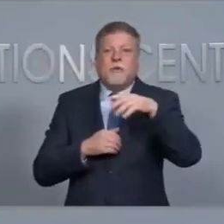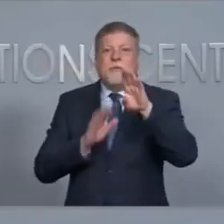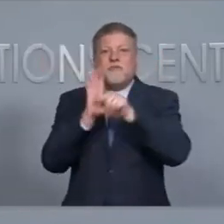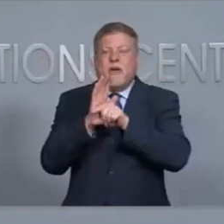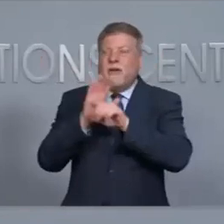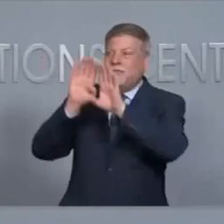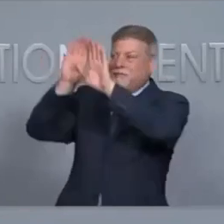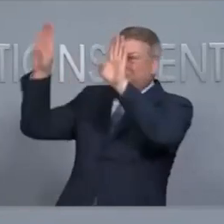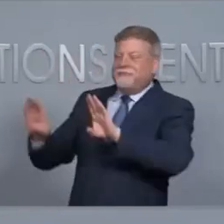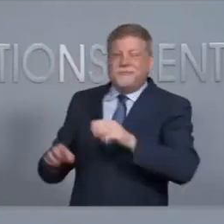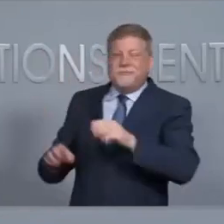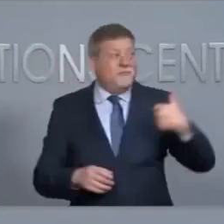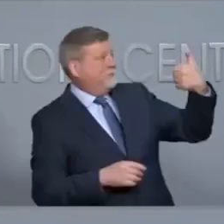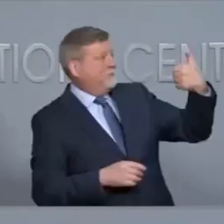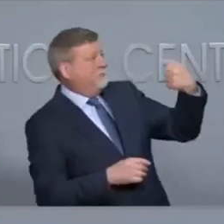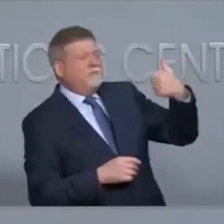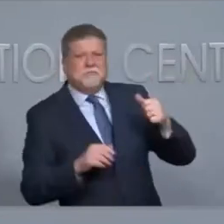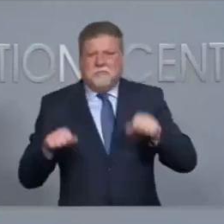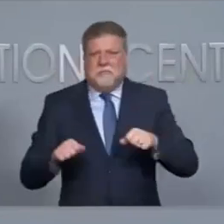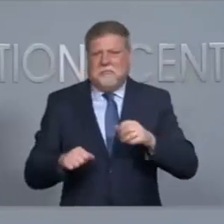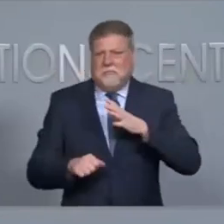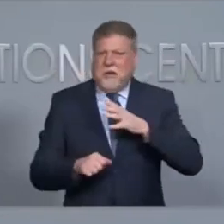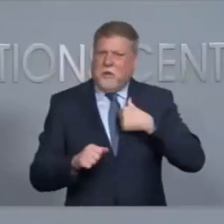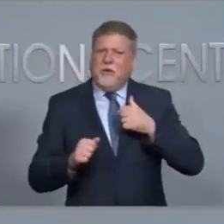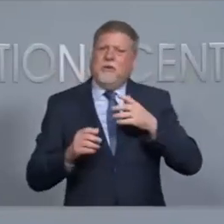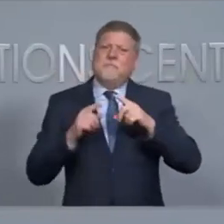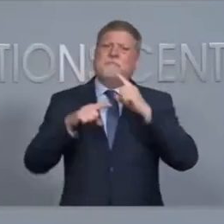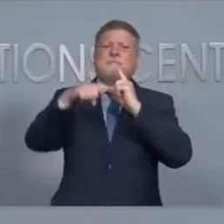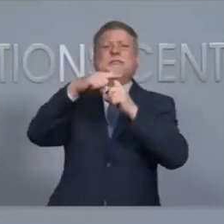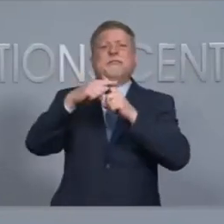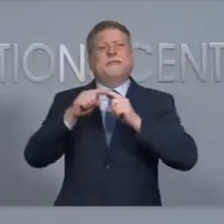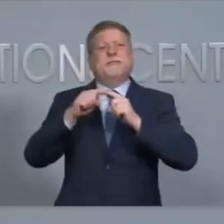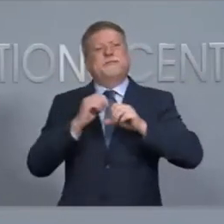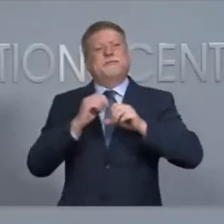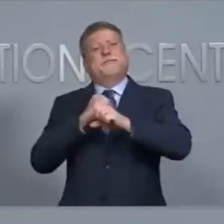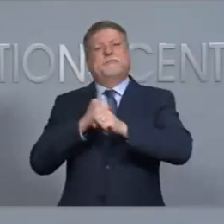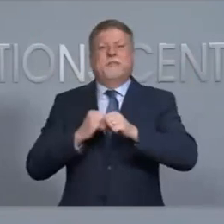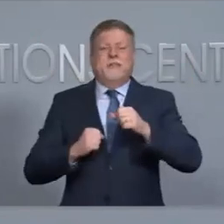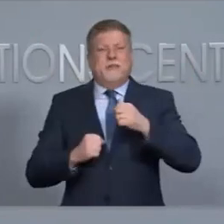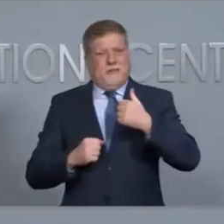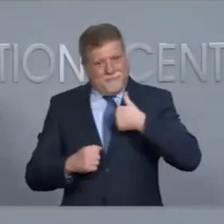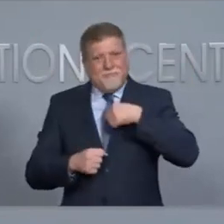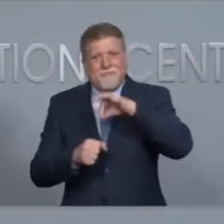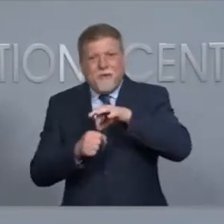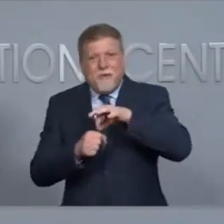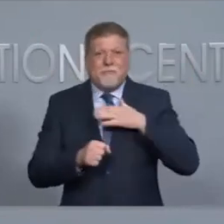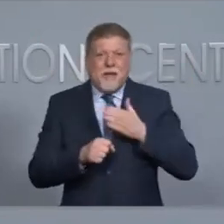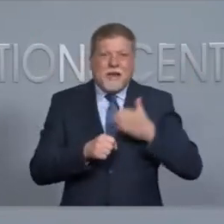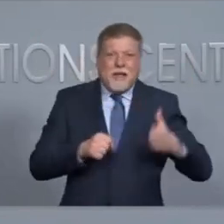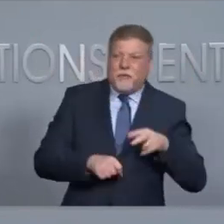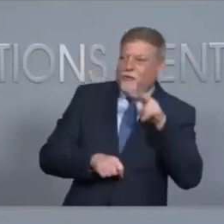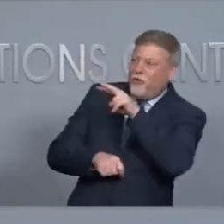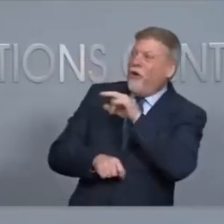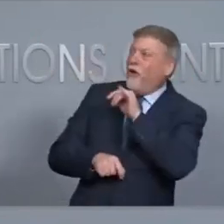because you know it is encouraging to others when they know that their friends and neighbors have voted and hopefully will